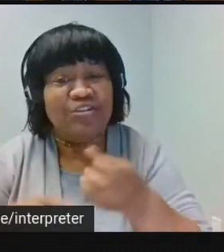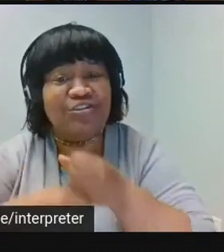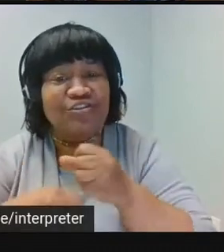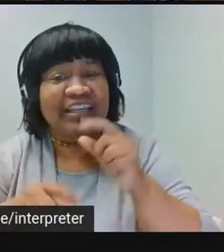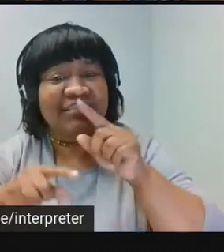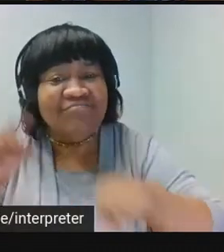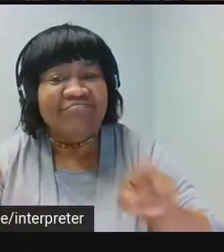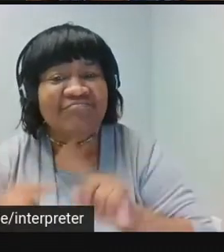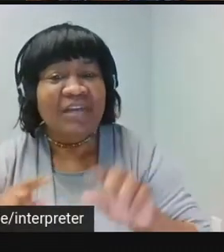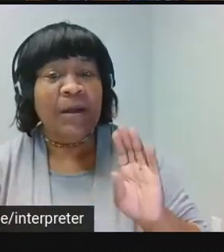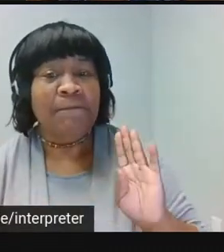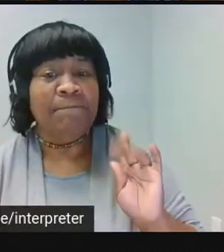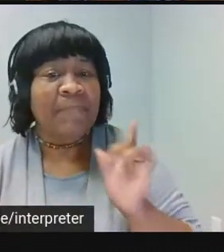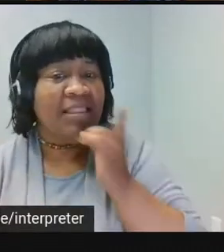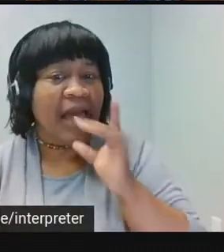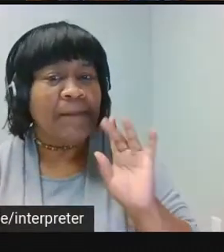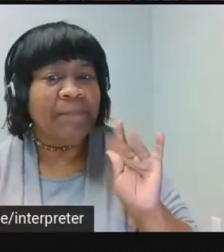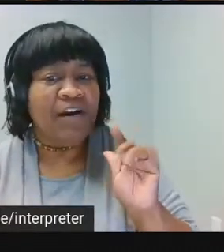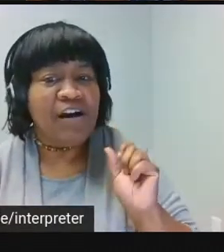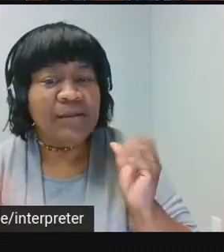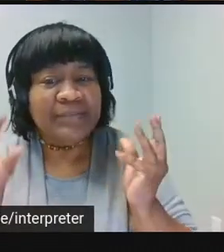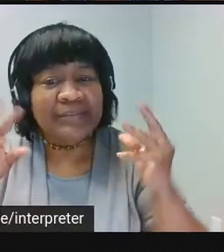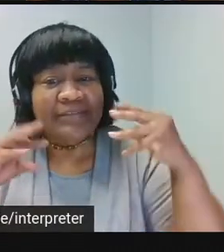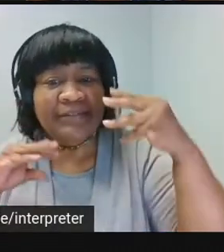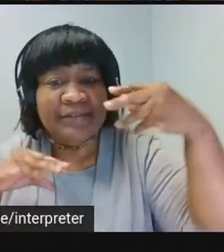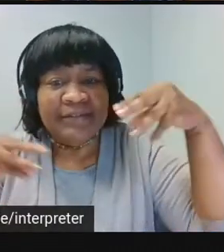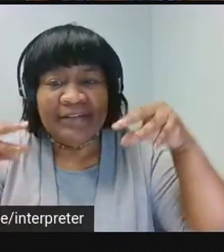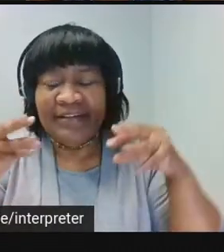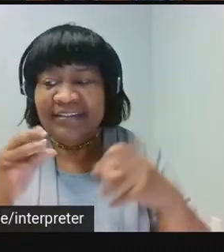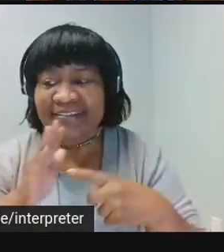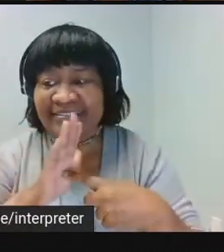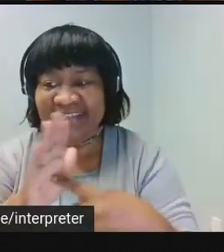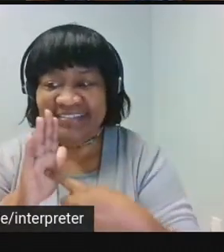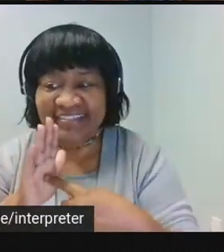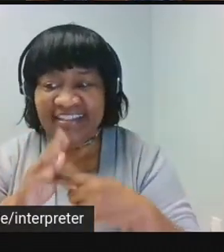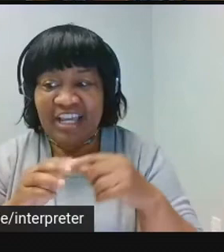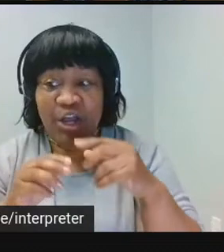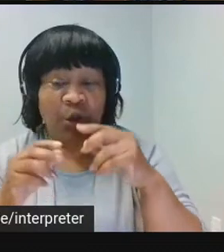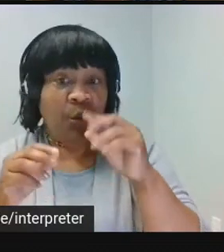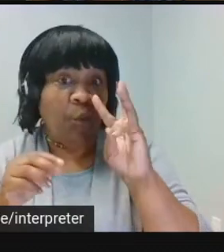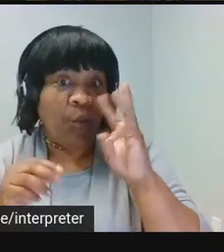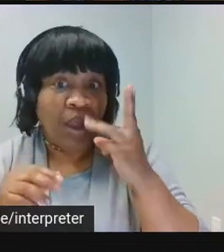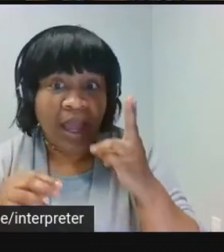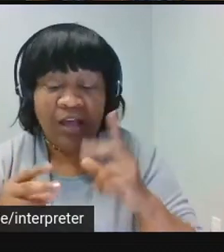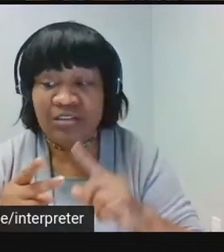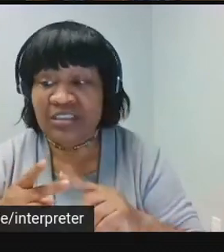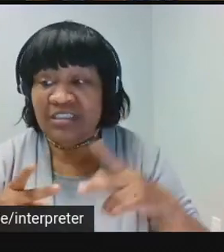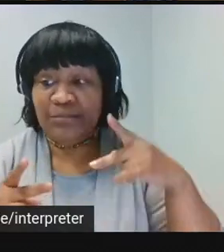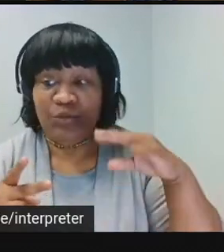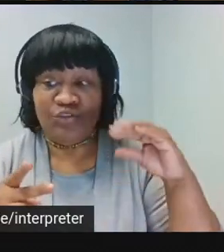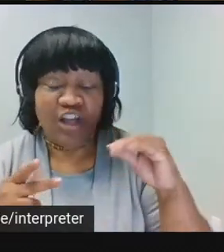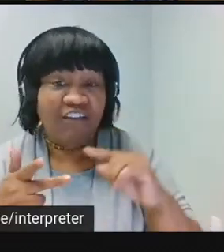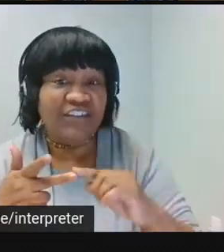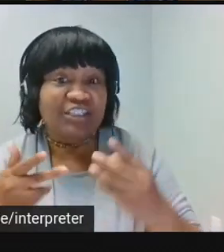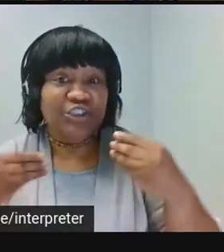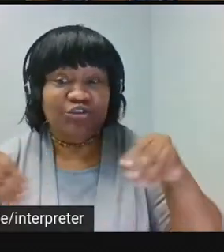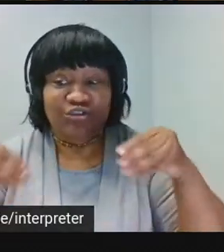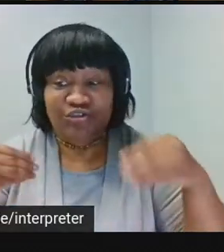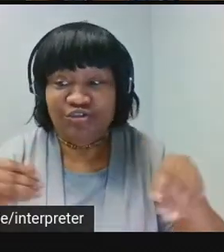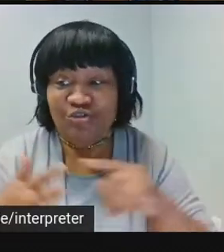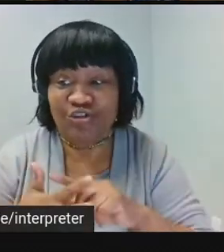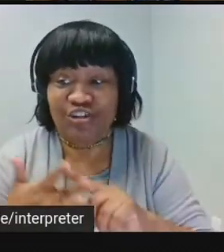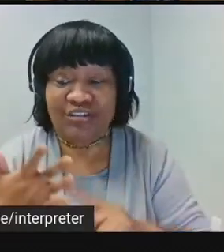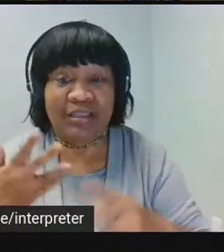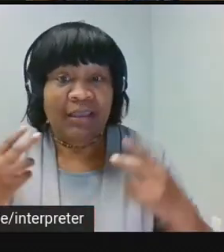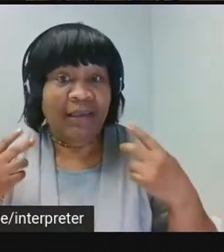a series of bulbs that reference back to sites of labor, including warehouses, post office facilities, grocery stores,